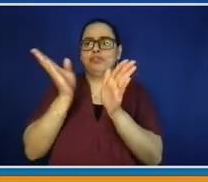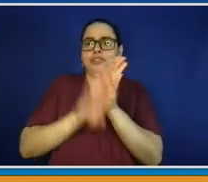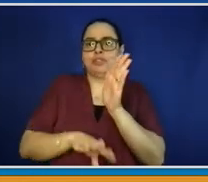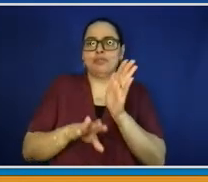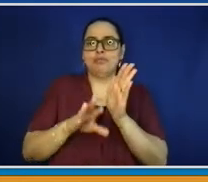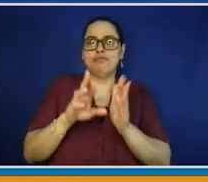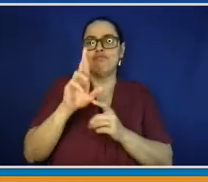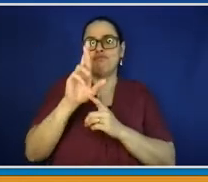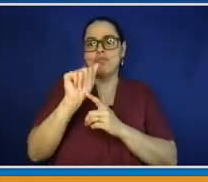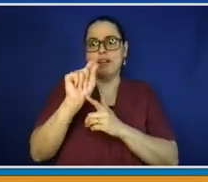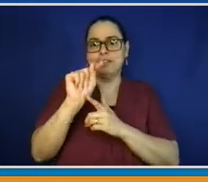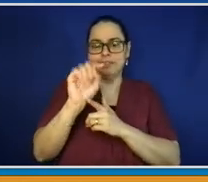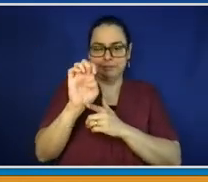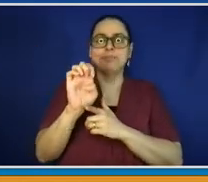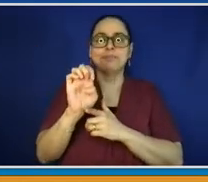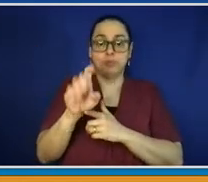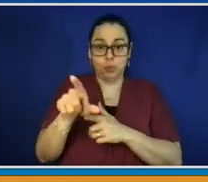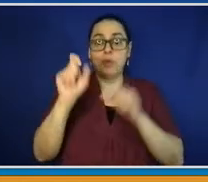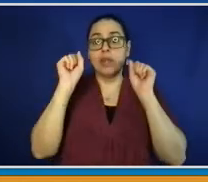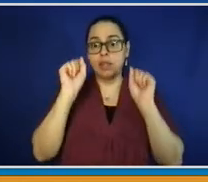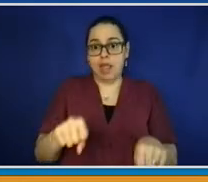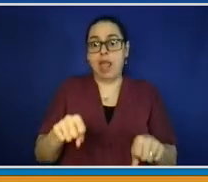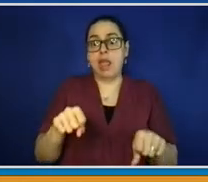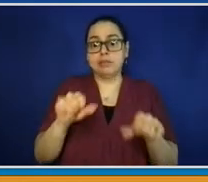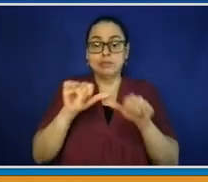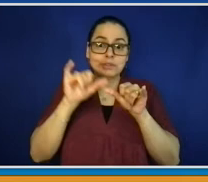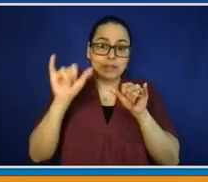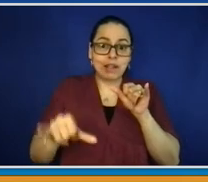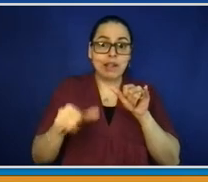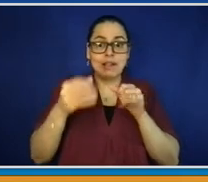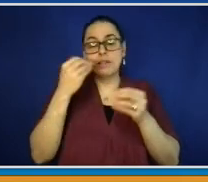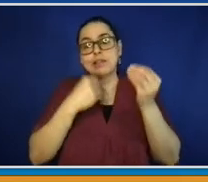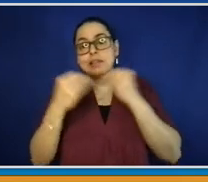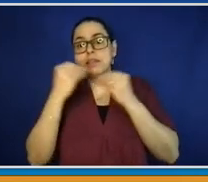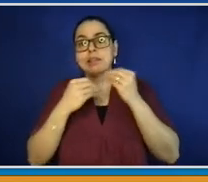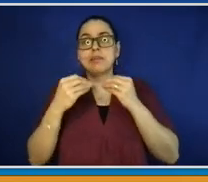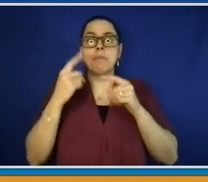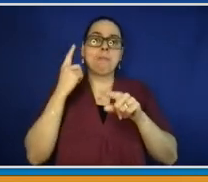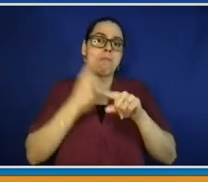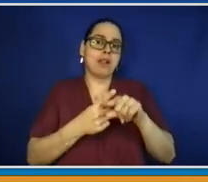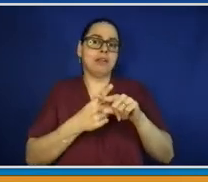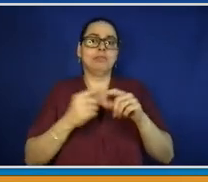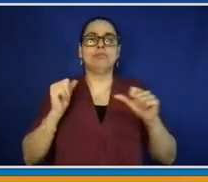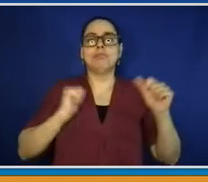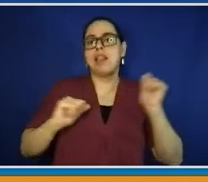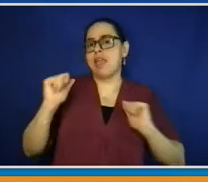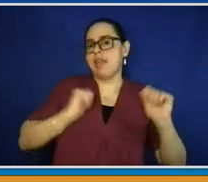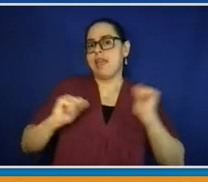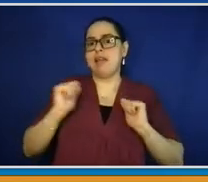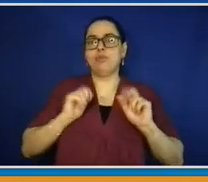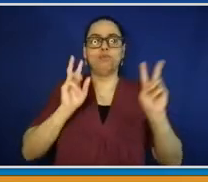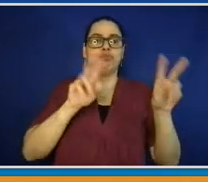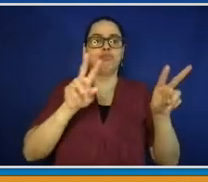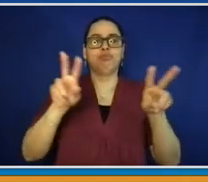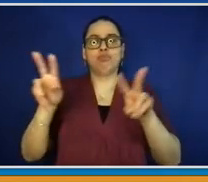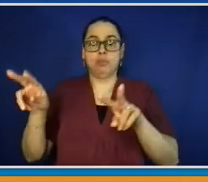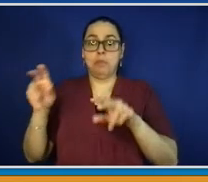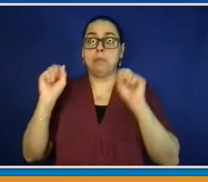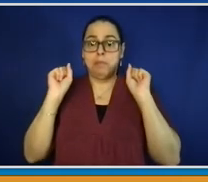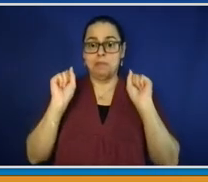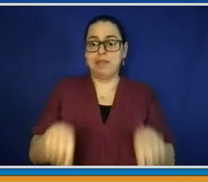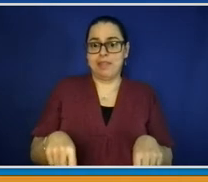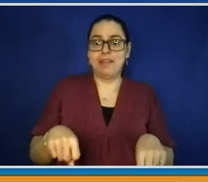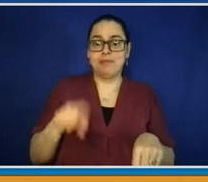and a play. So it makes it very easy for you to choose your experience